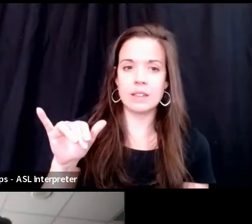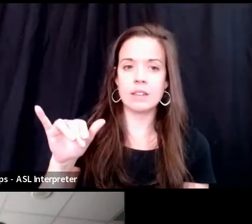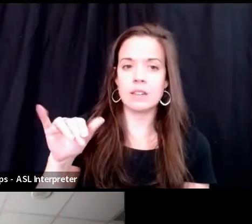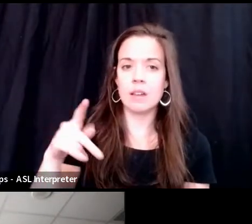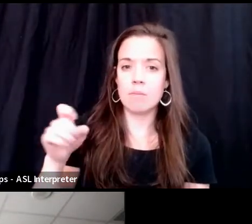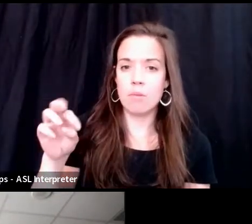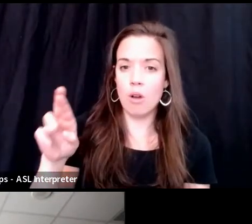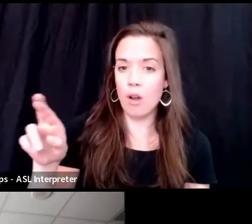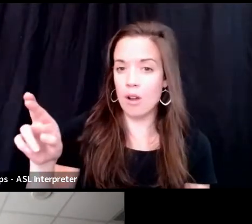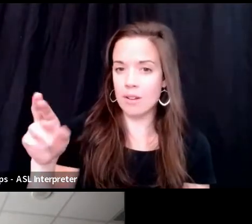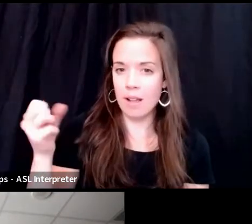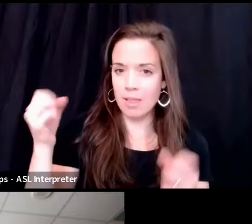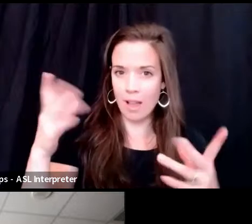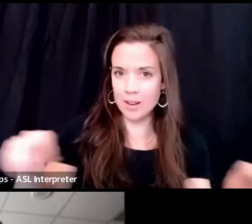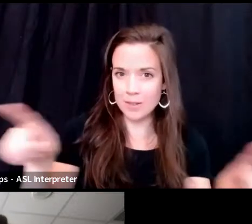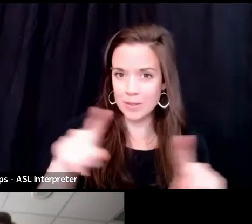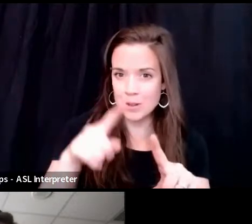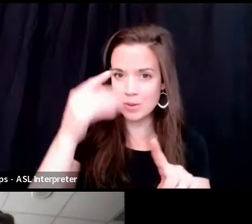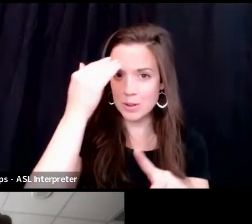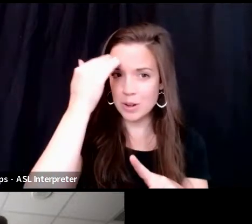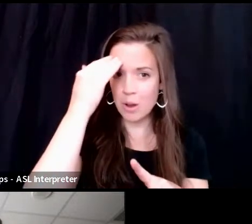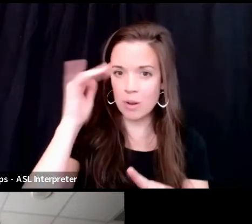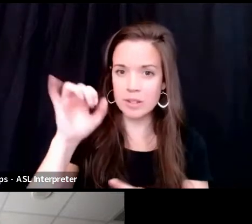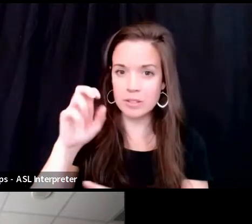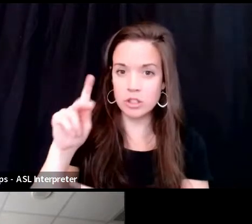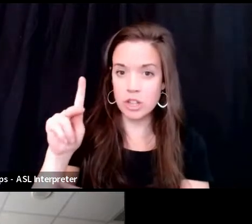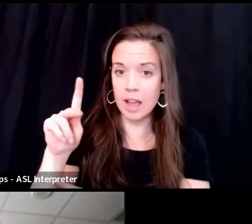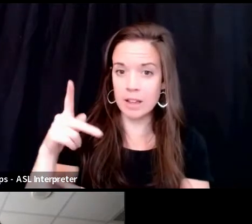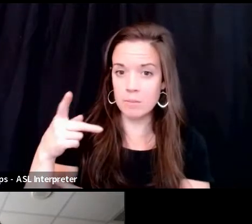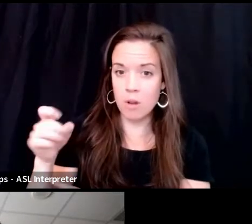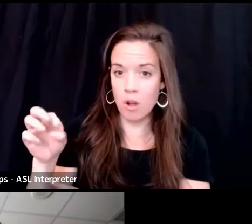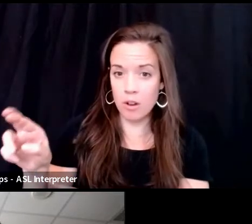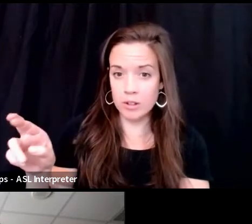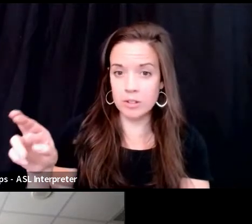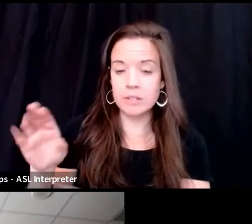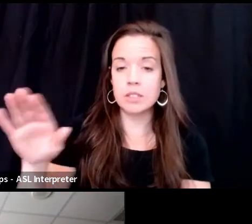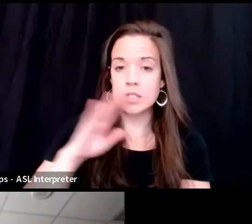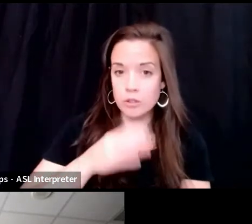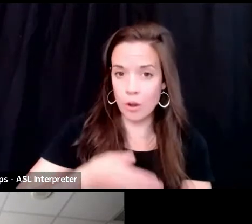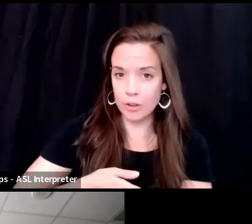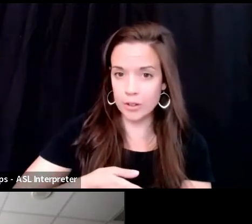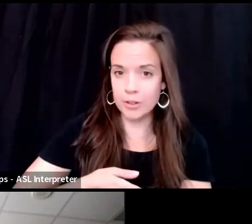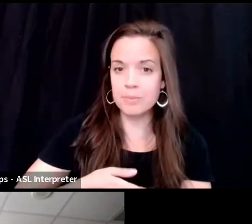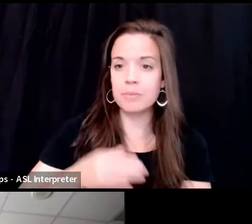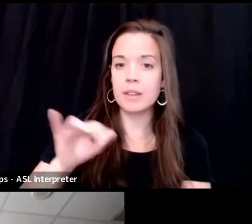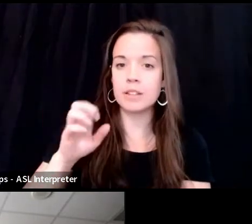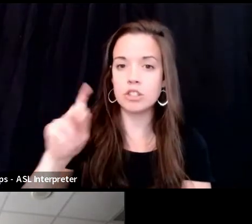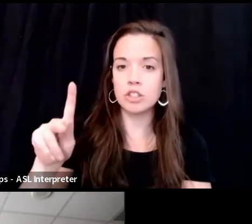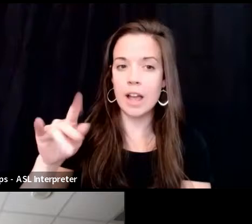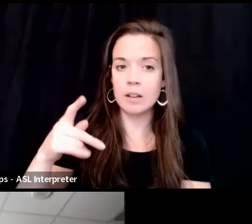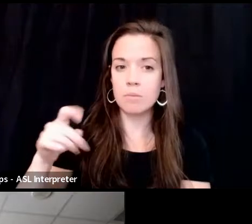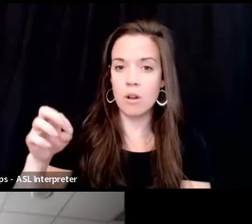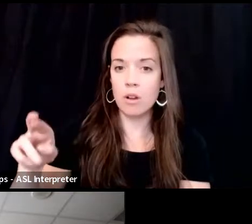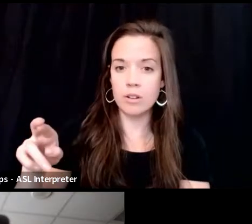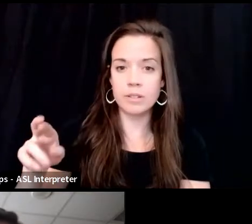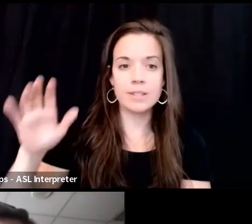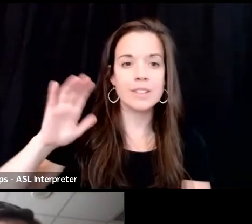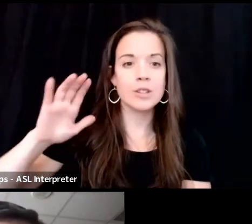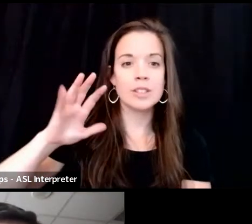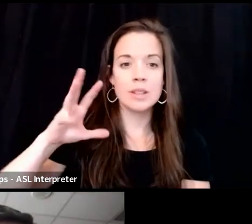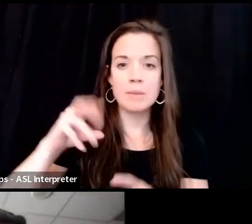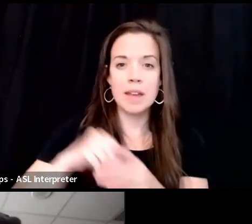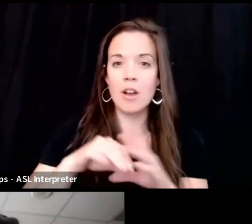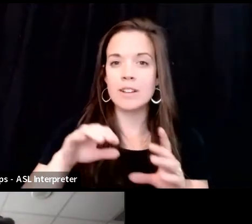won't know, Jack Parr, but she was Jack Parr's daughter. And Jack Parr was Johnny, it used to be on TV.